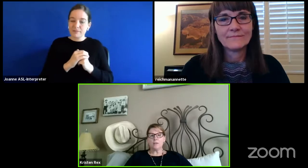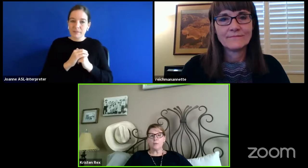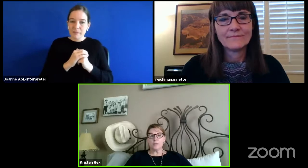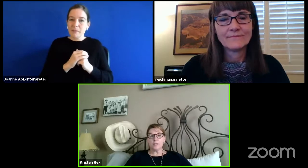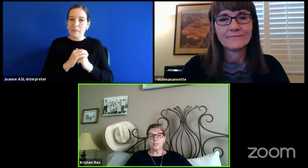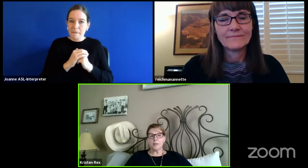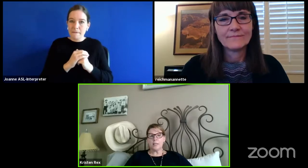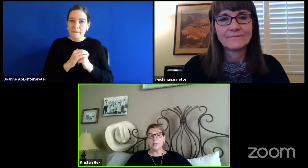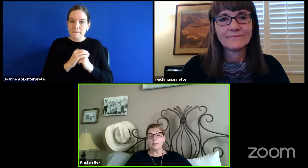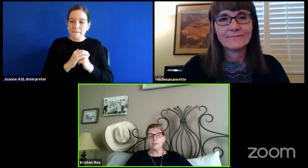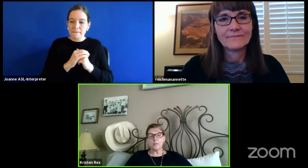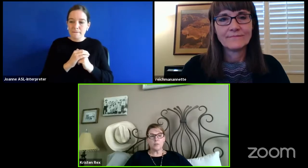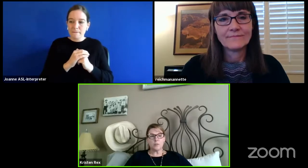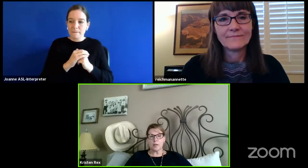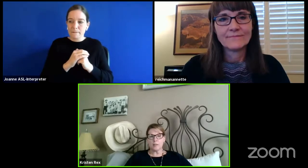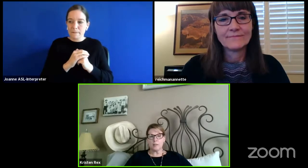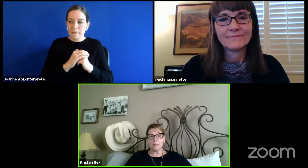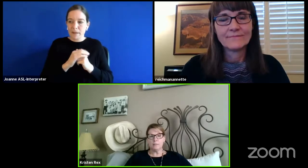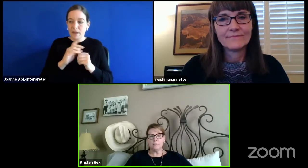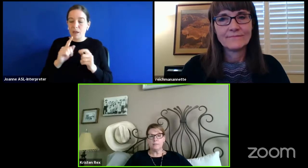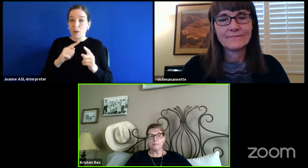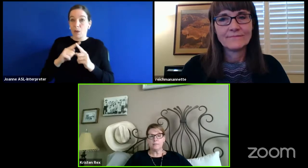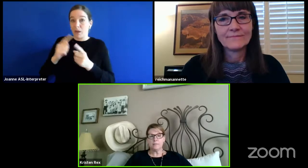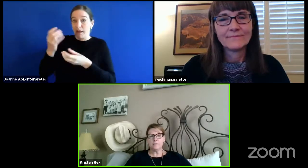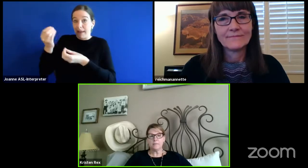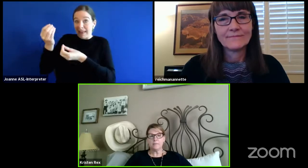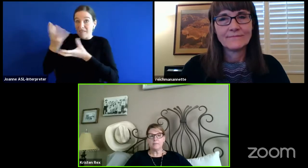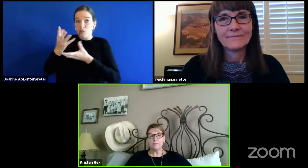Facts were disseminated as soon as possible.